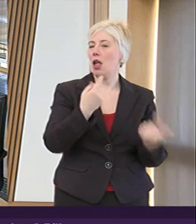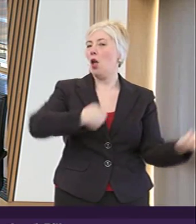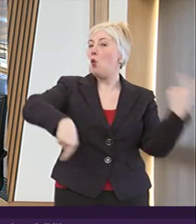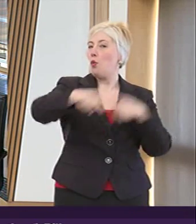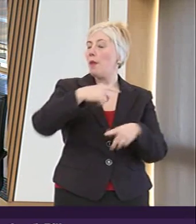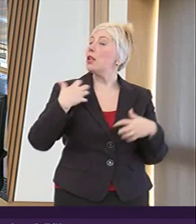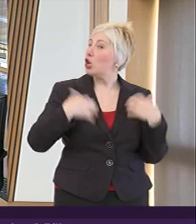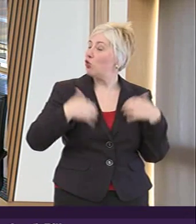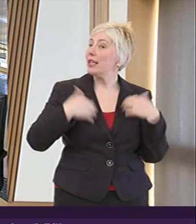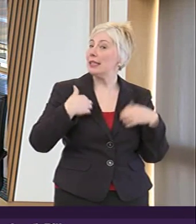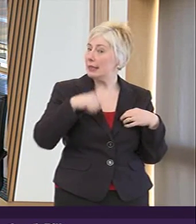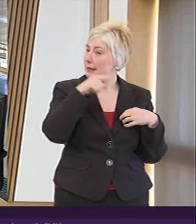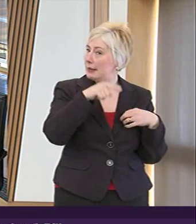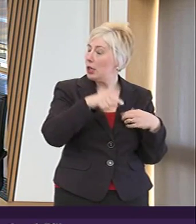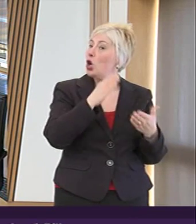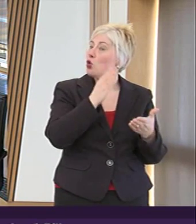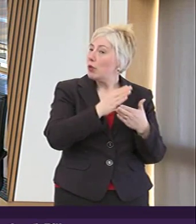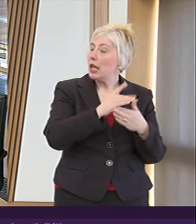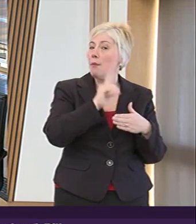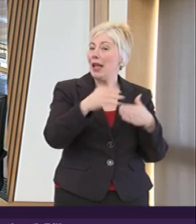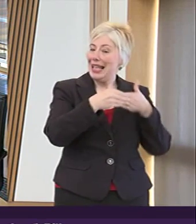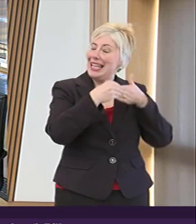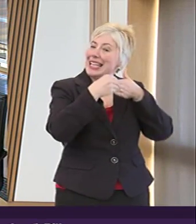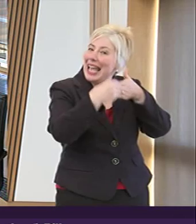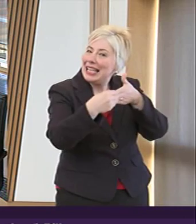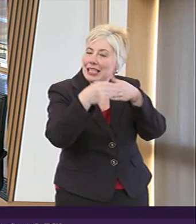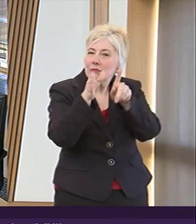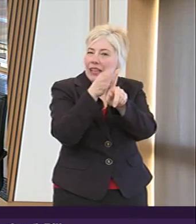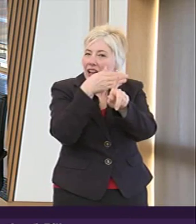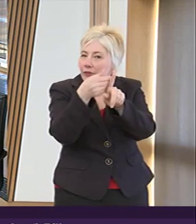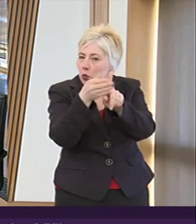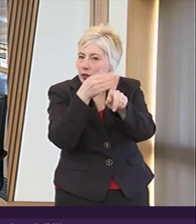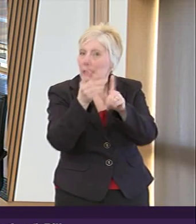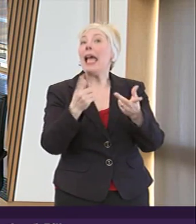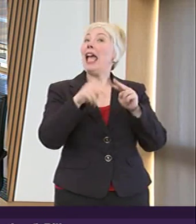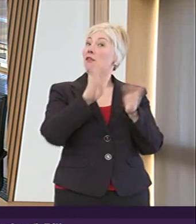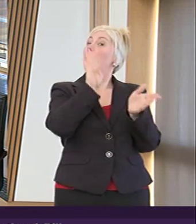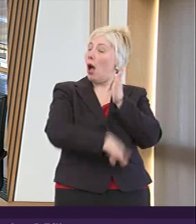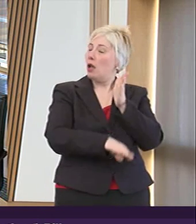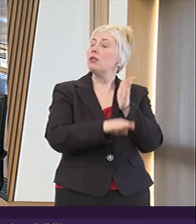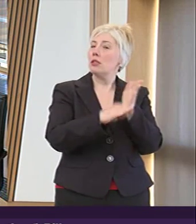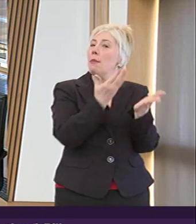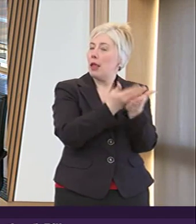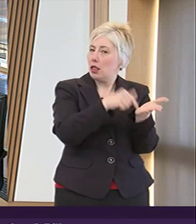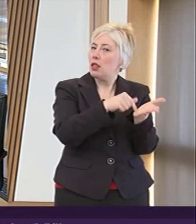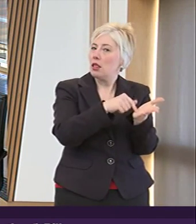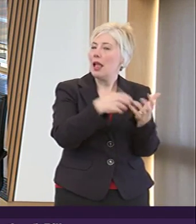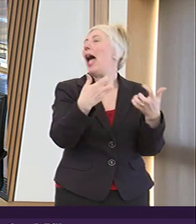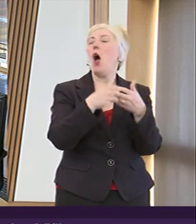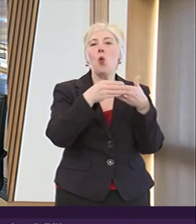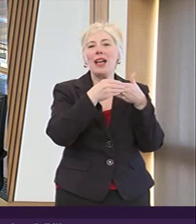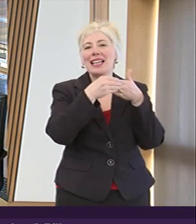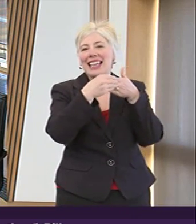it is how guidance may influence the way which if Parliament passes this legislation it will be